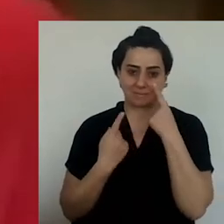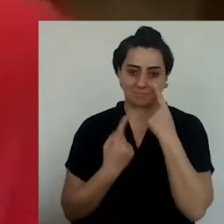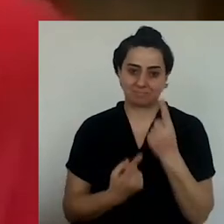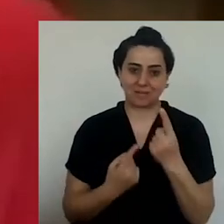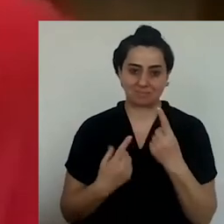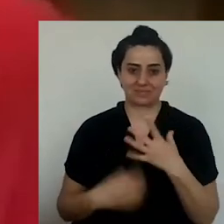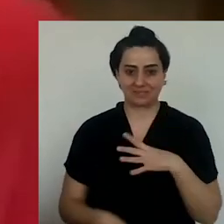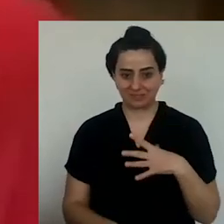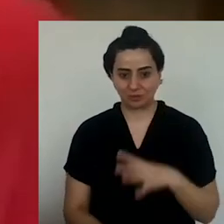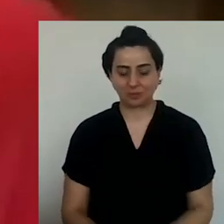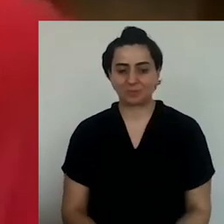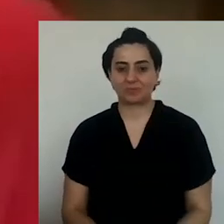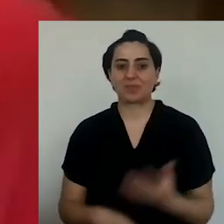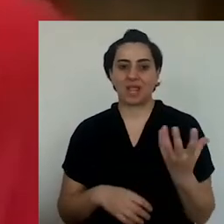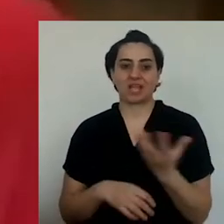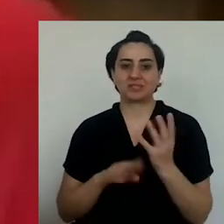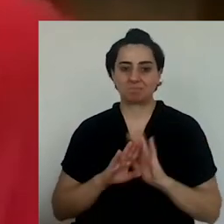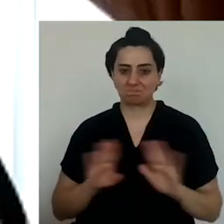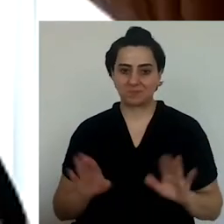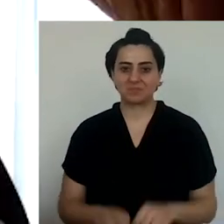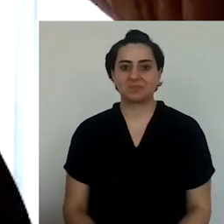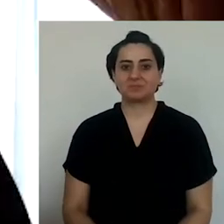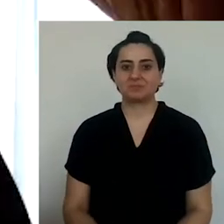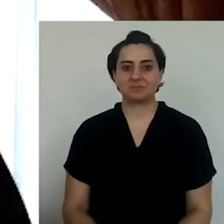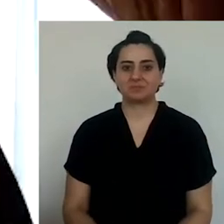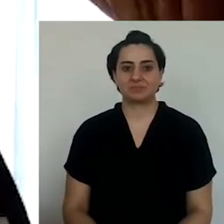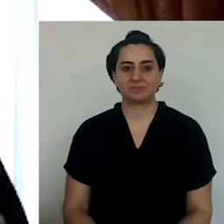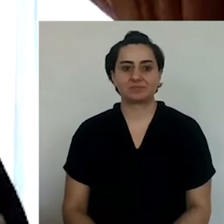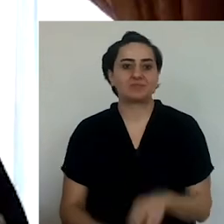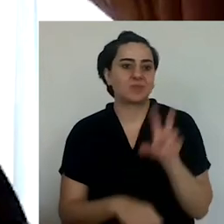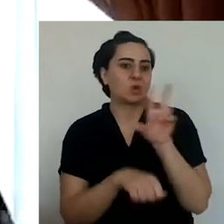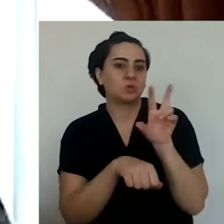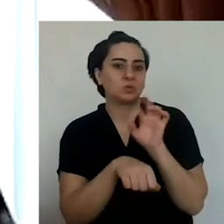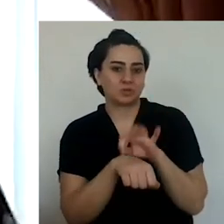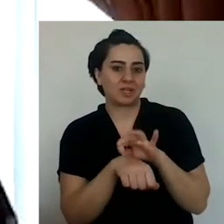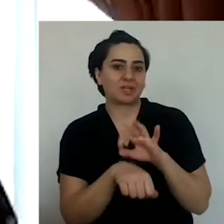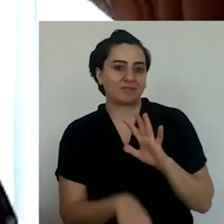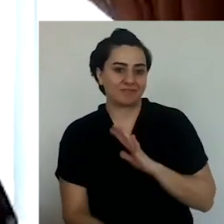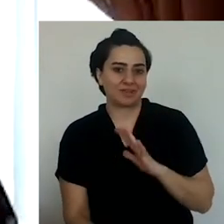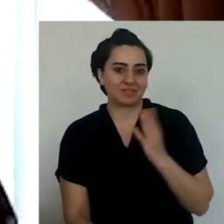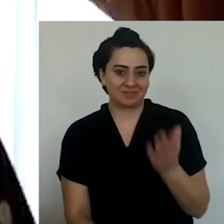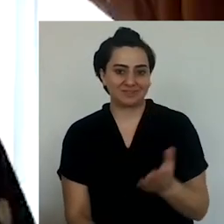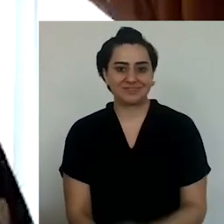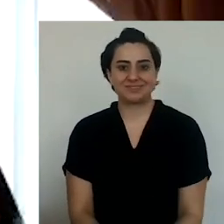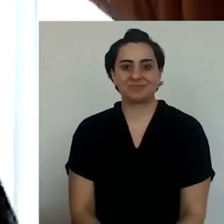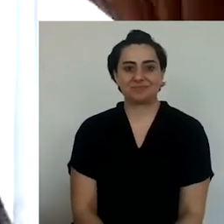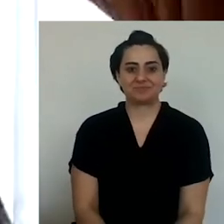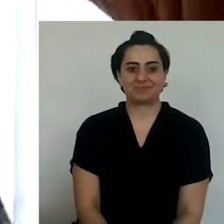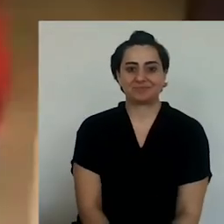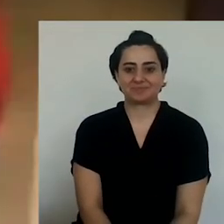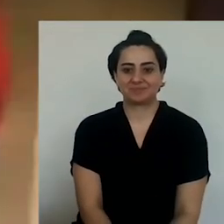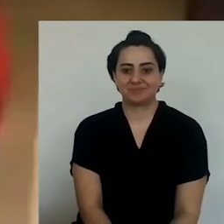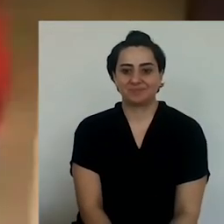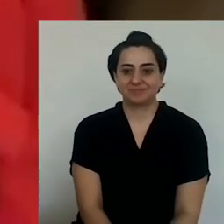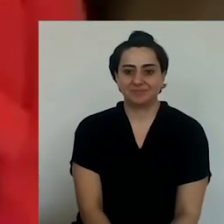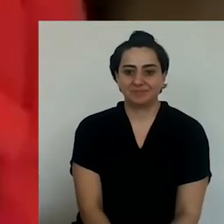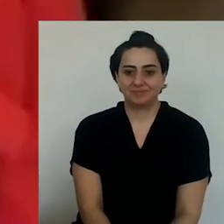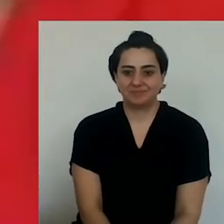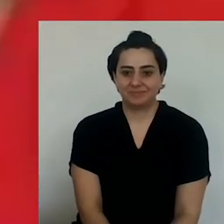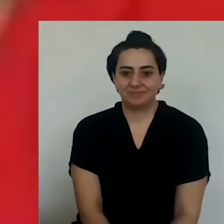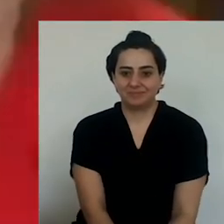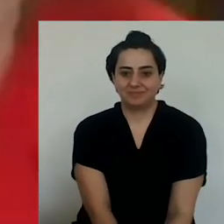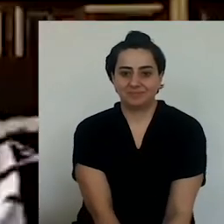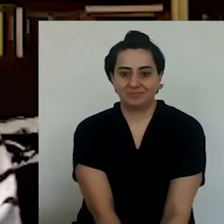completely cooked, then I would know about it anyway. So I'll look at the potato at the moment. We have